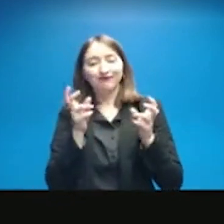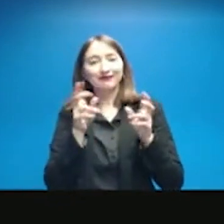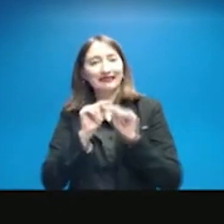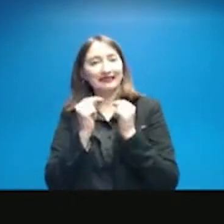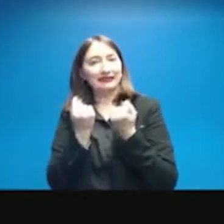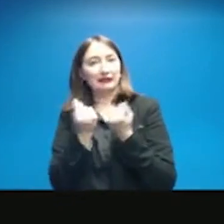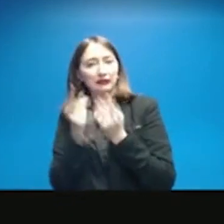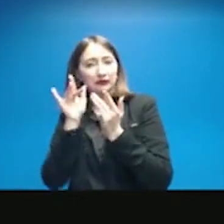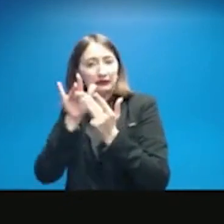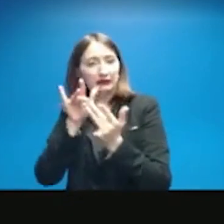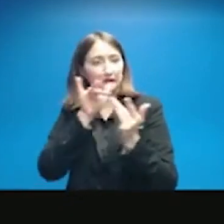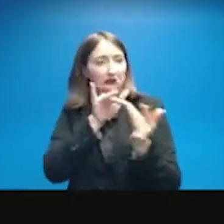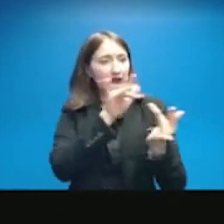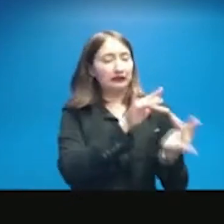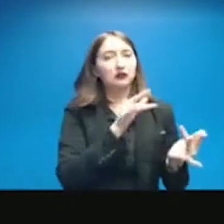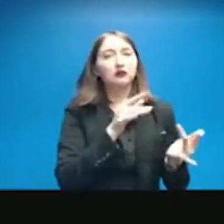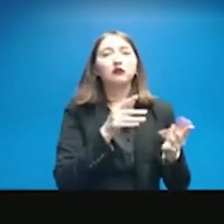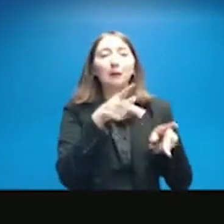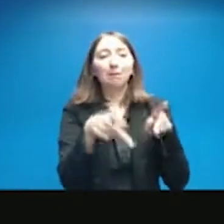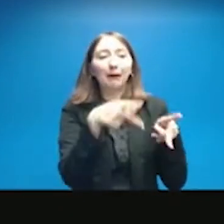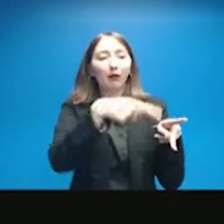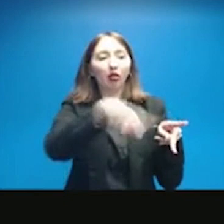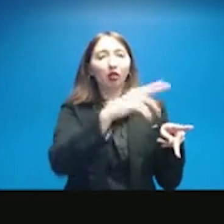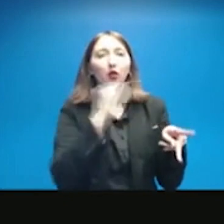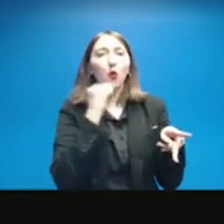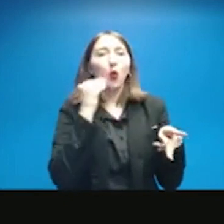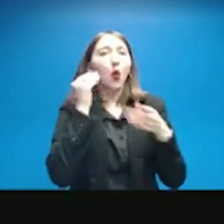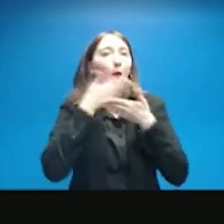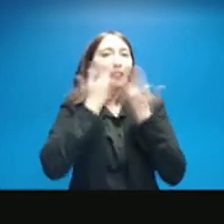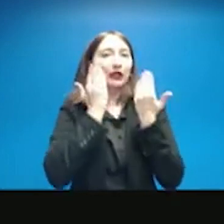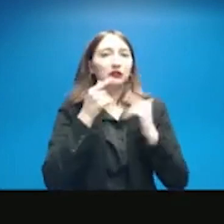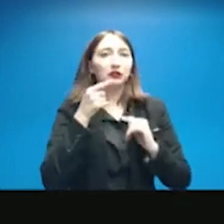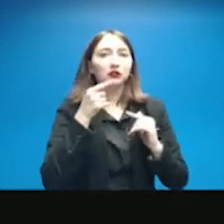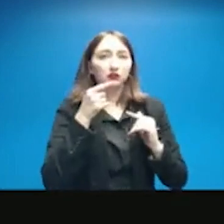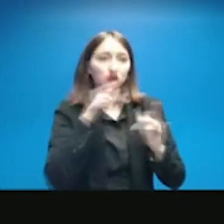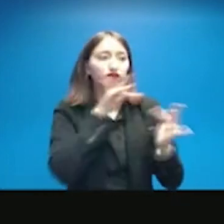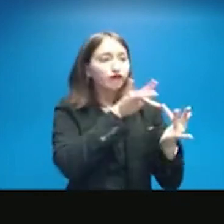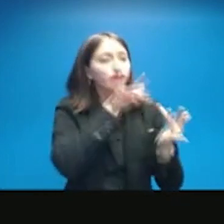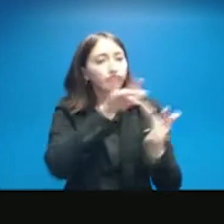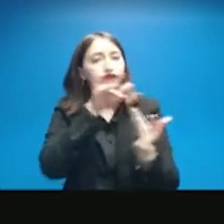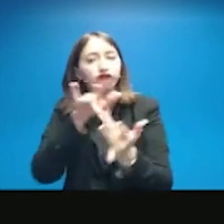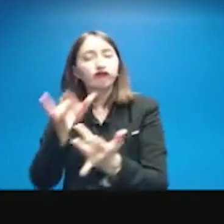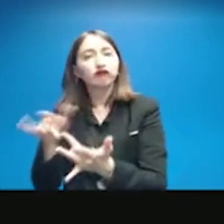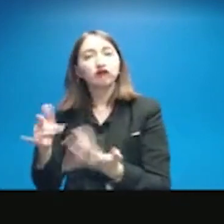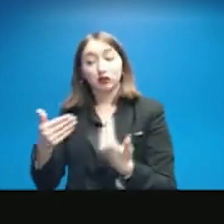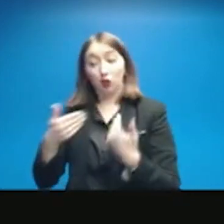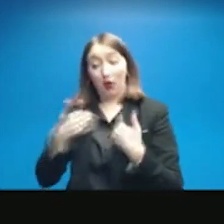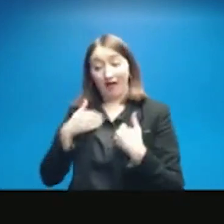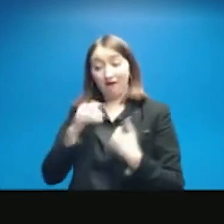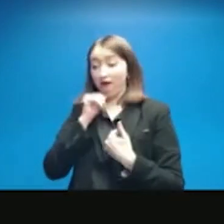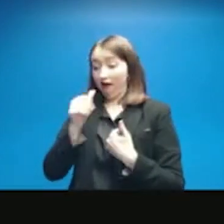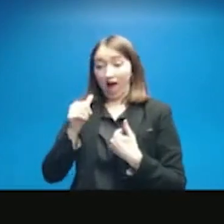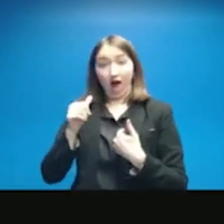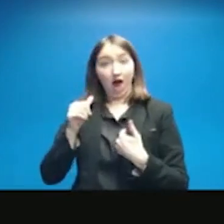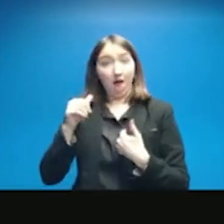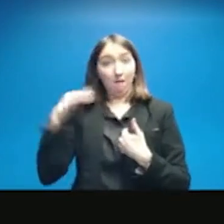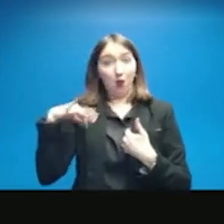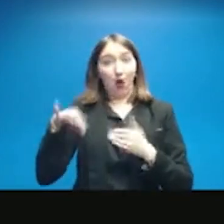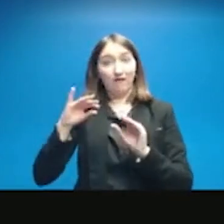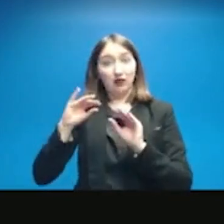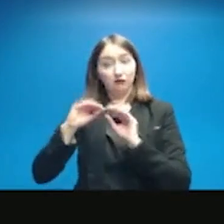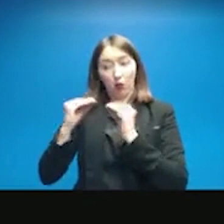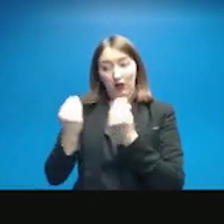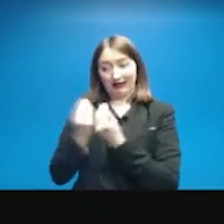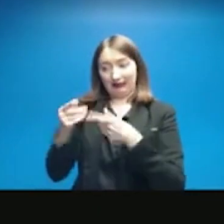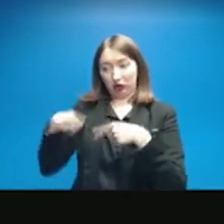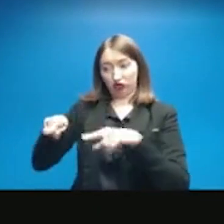reaching out to our homeless population. So, we have capacity with those nonprofit partners that we're working on.